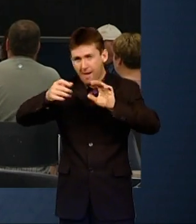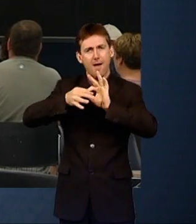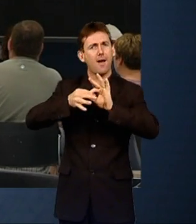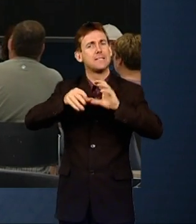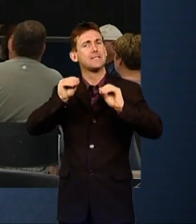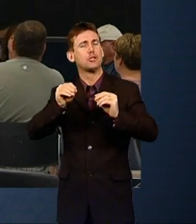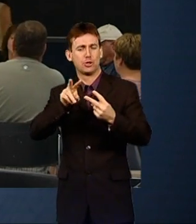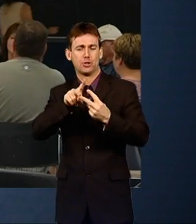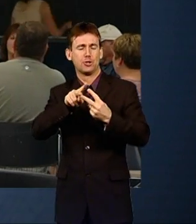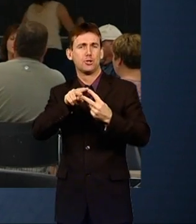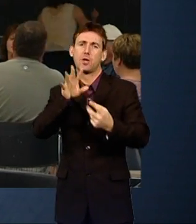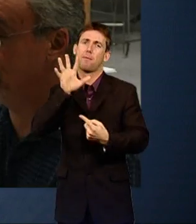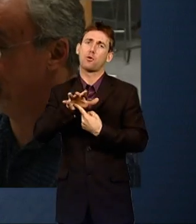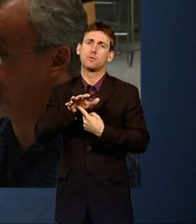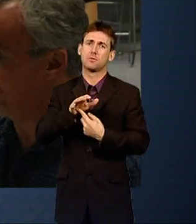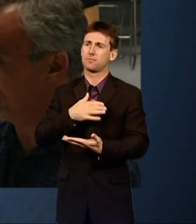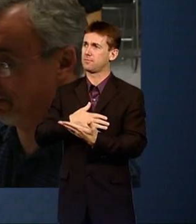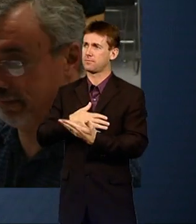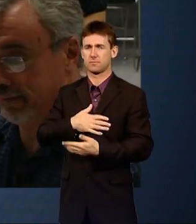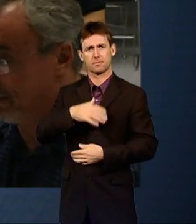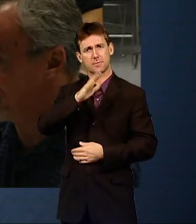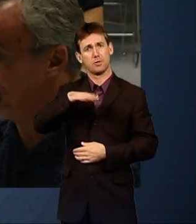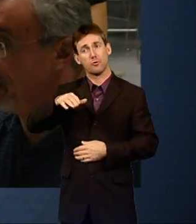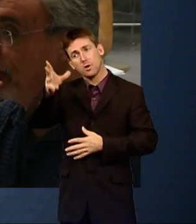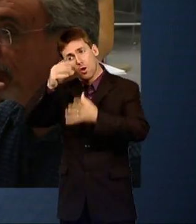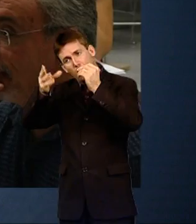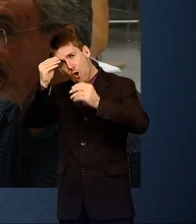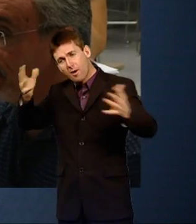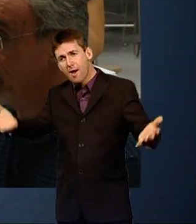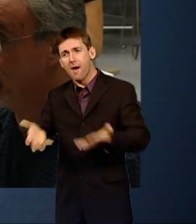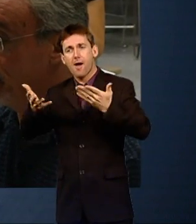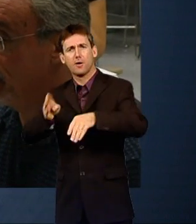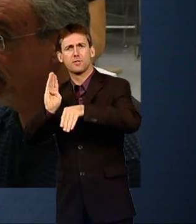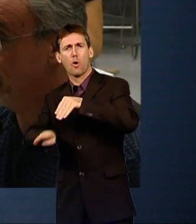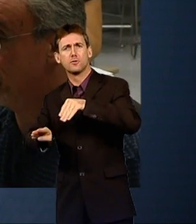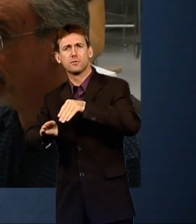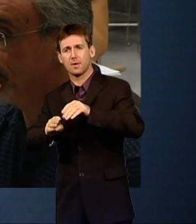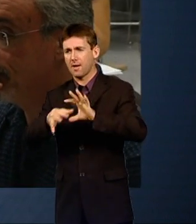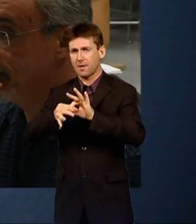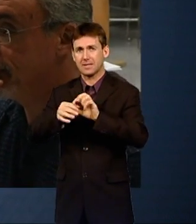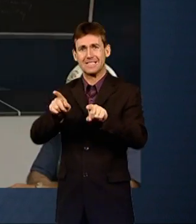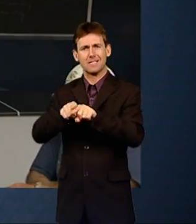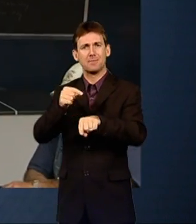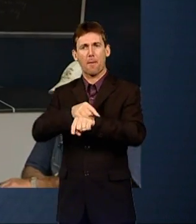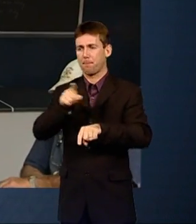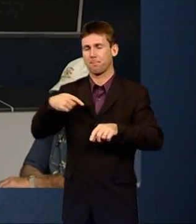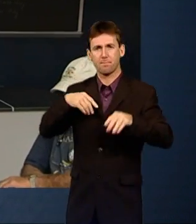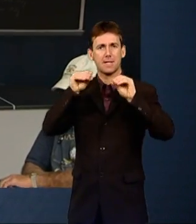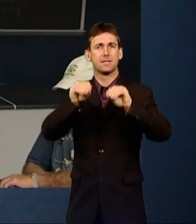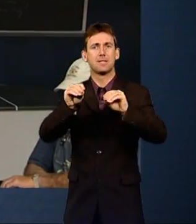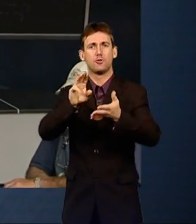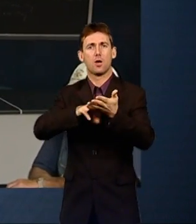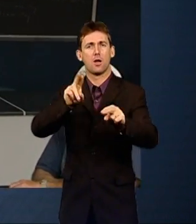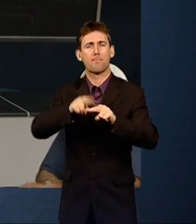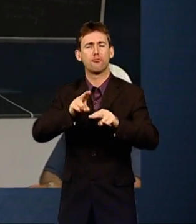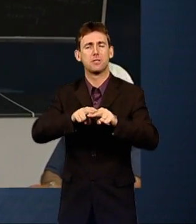While the children are put through their paces outside, inside, their parents are taught how they can help. So let's say I go into the